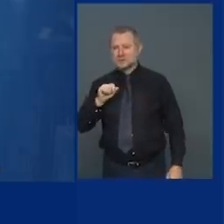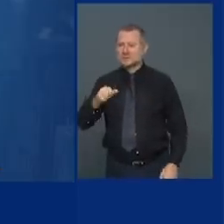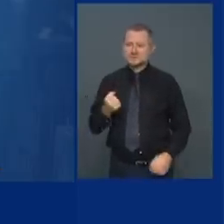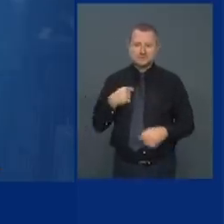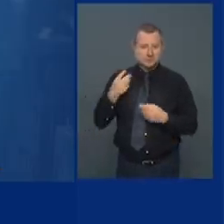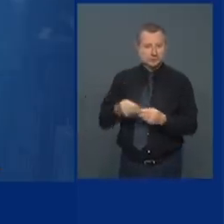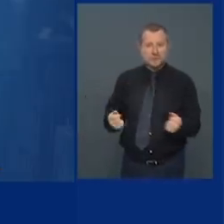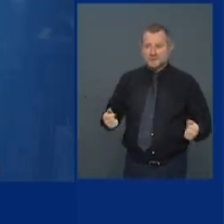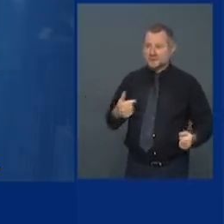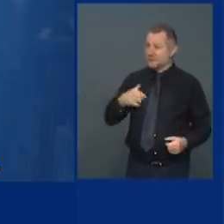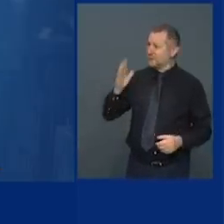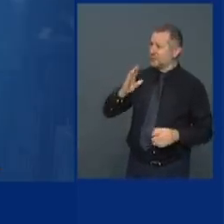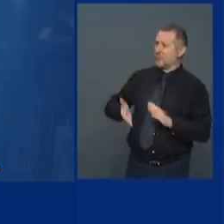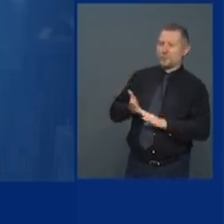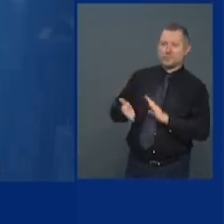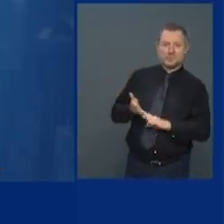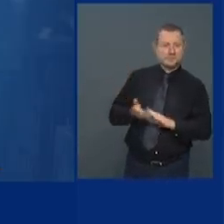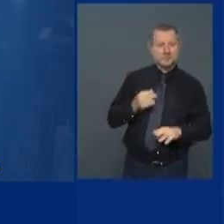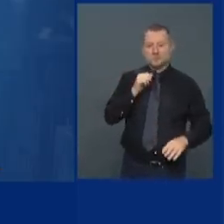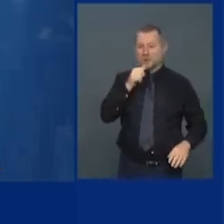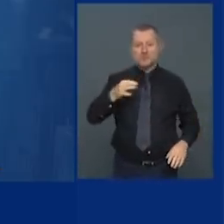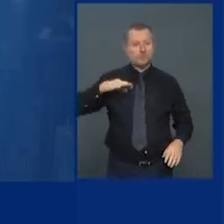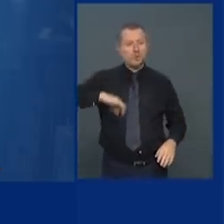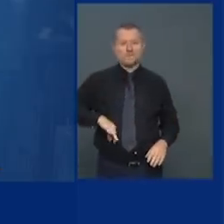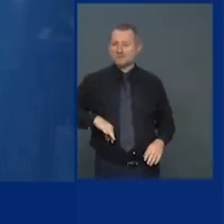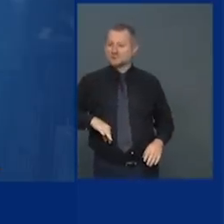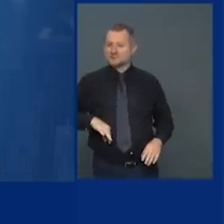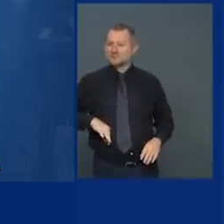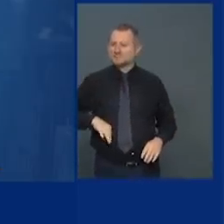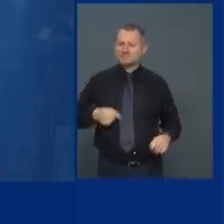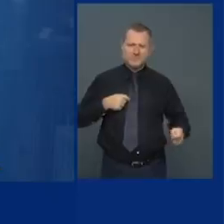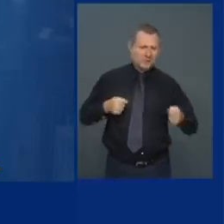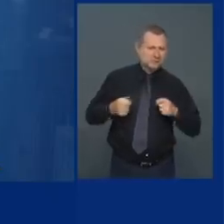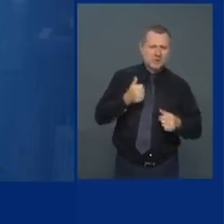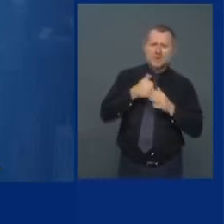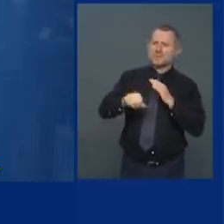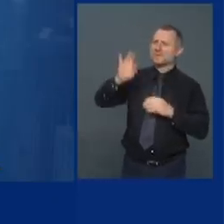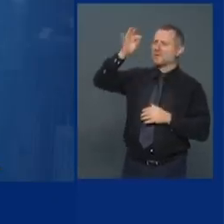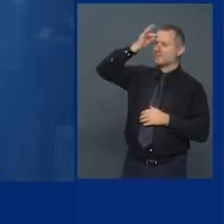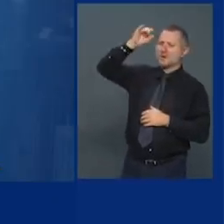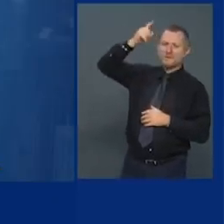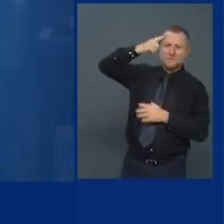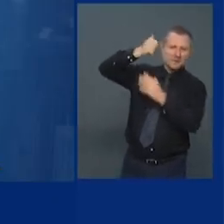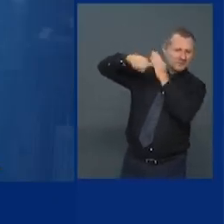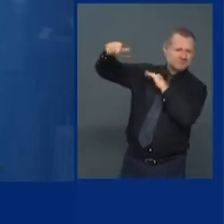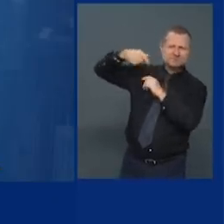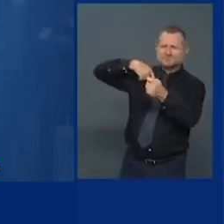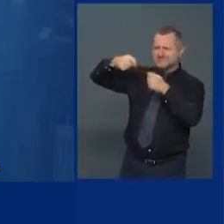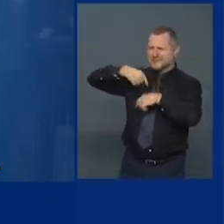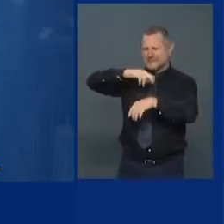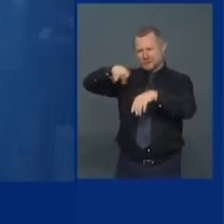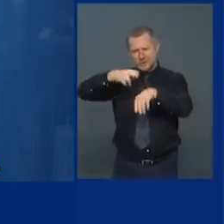-for-profit managed it in the federal government did a plan for the nation in the federal government